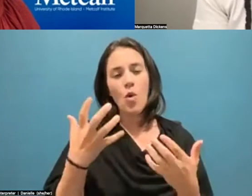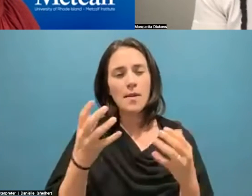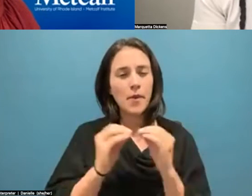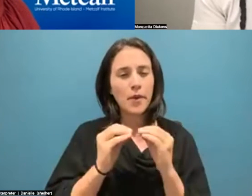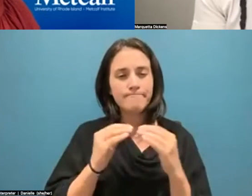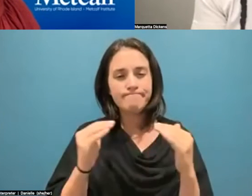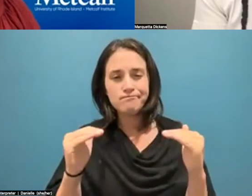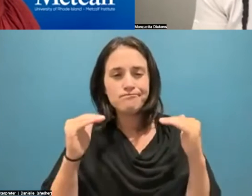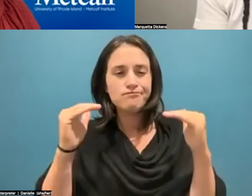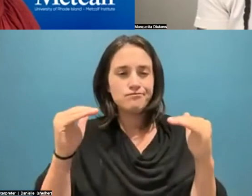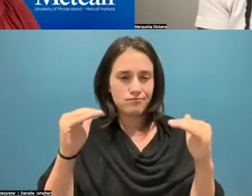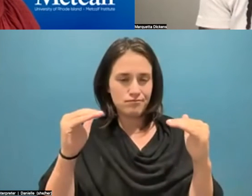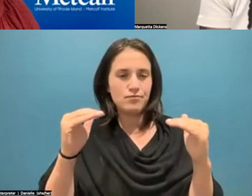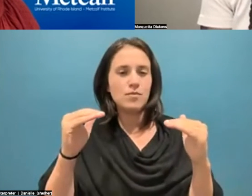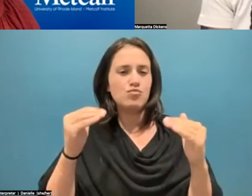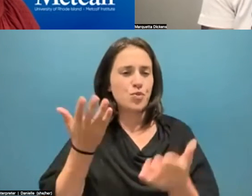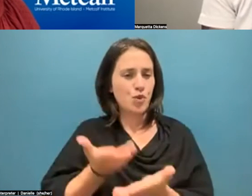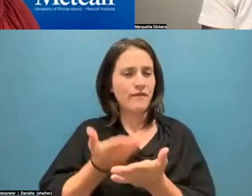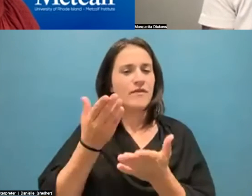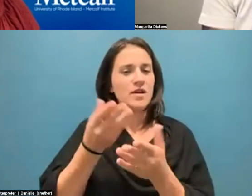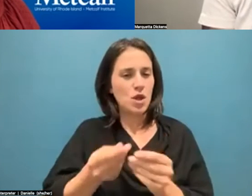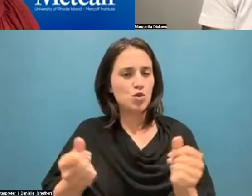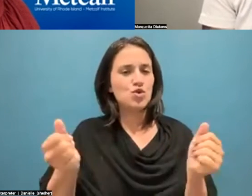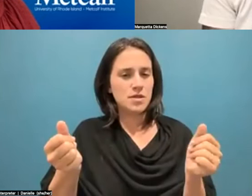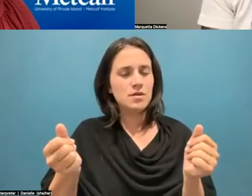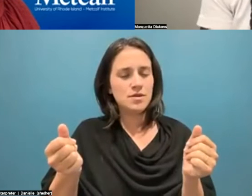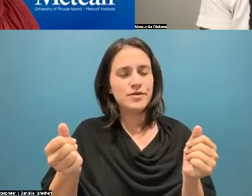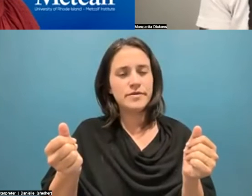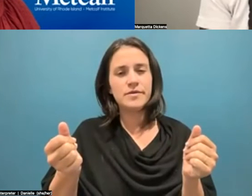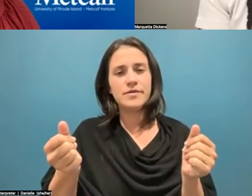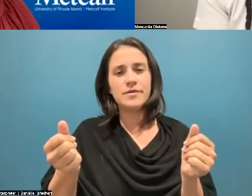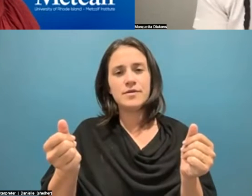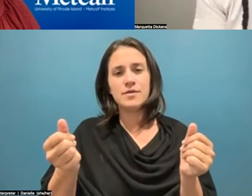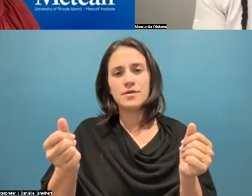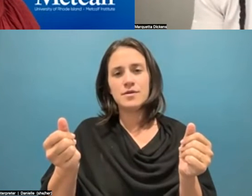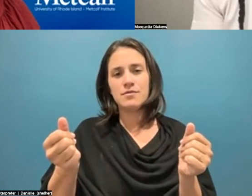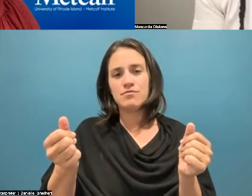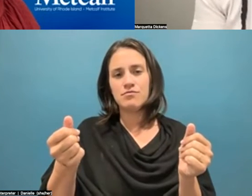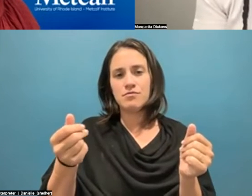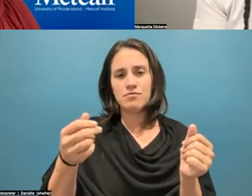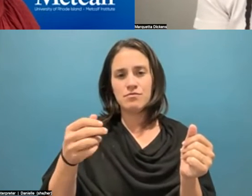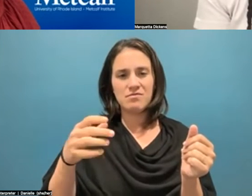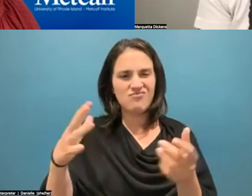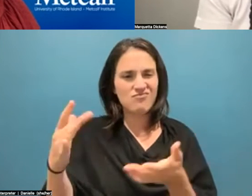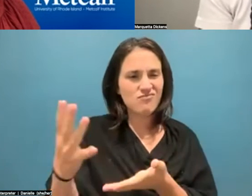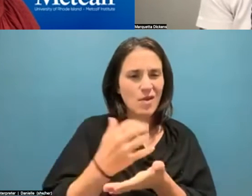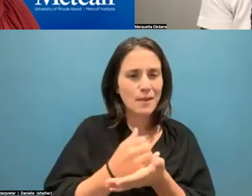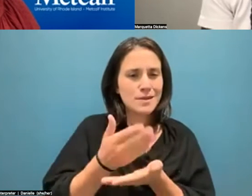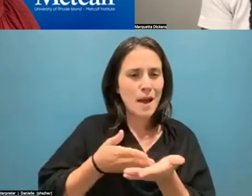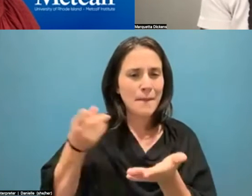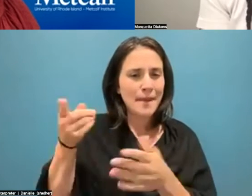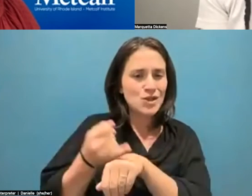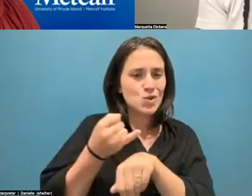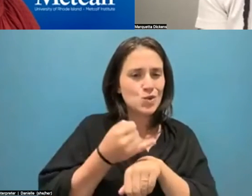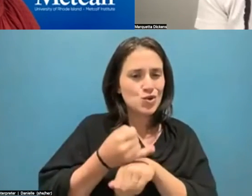proven solutions and really gathering institutions to help us with that research and to